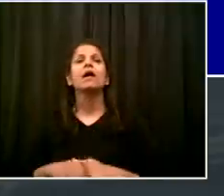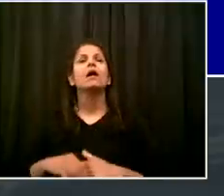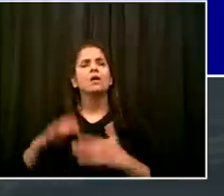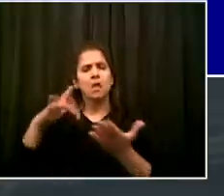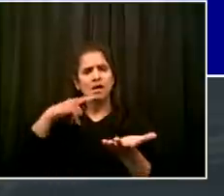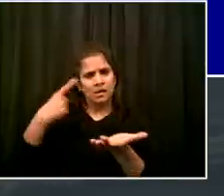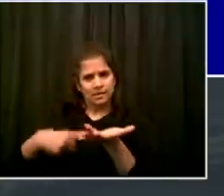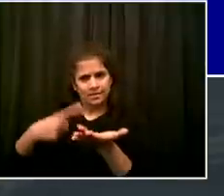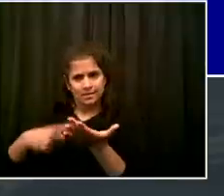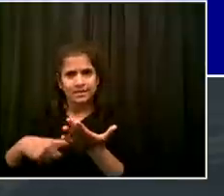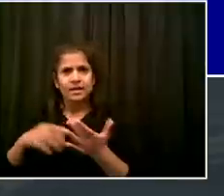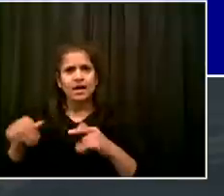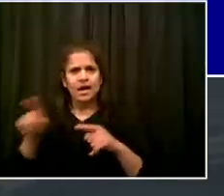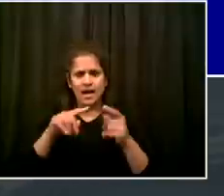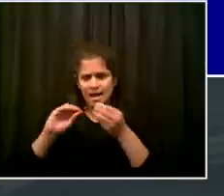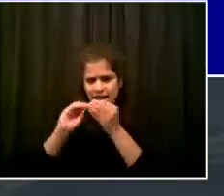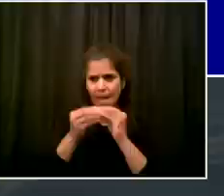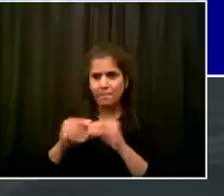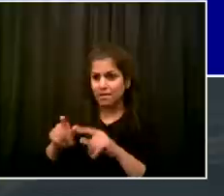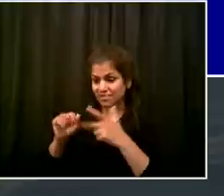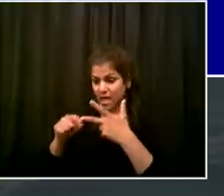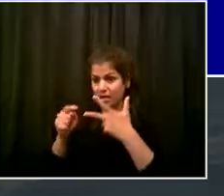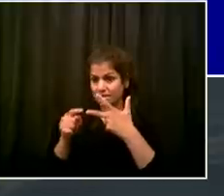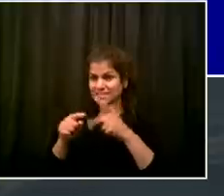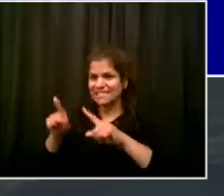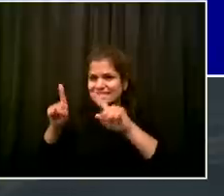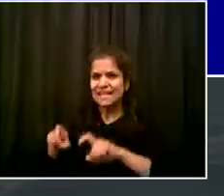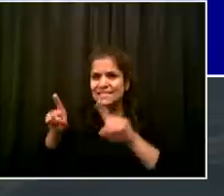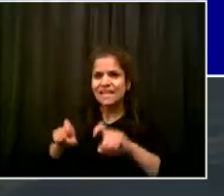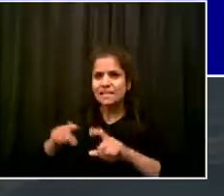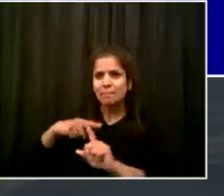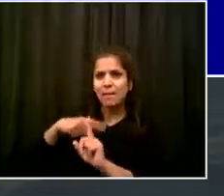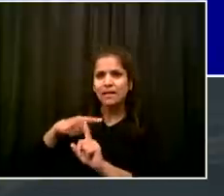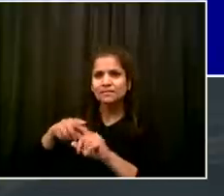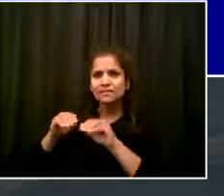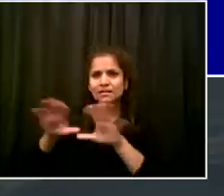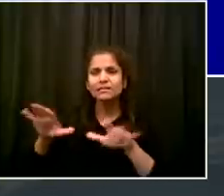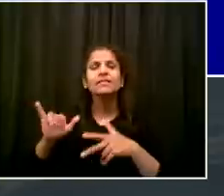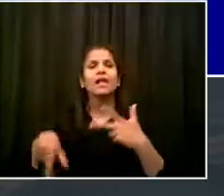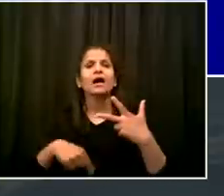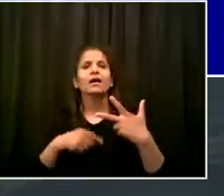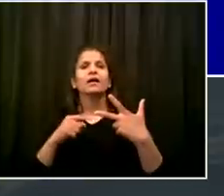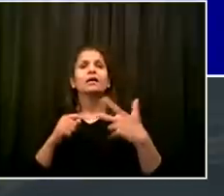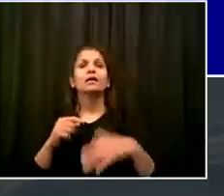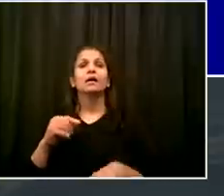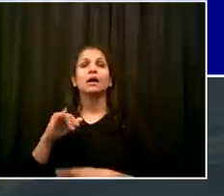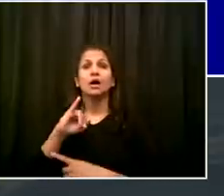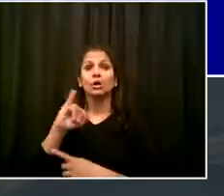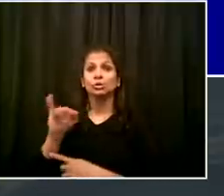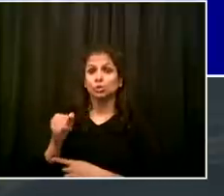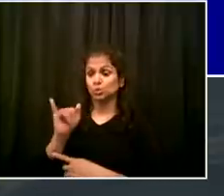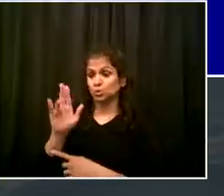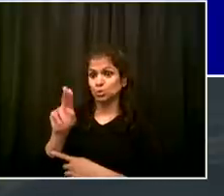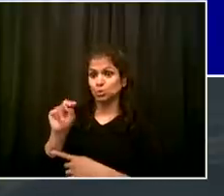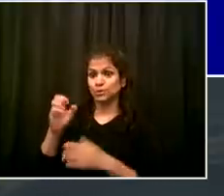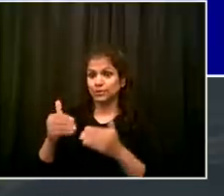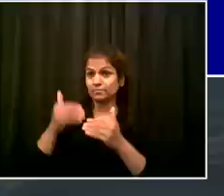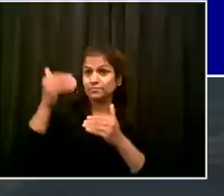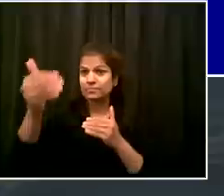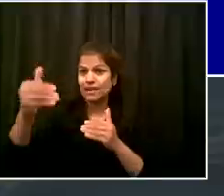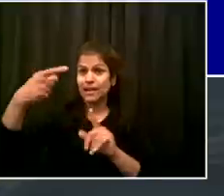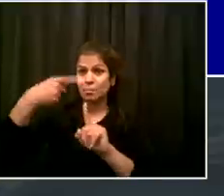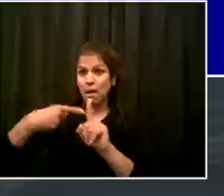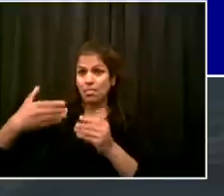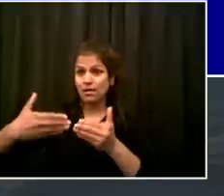approaching that first half of June. I want to signal as clear as a bell, all roads are leading to the first half of June. The city